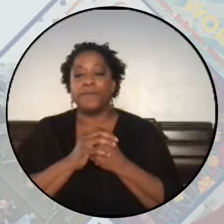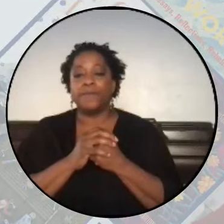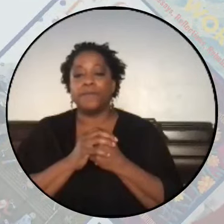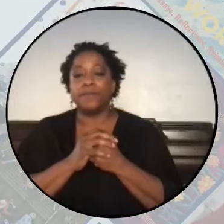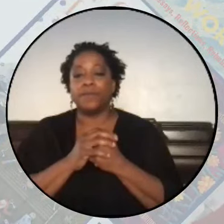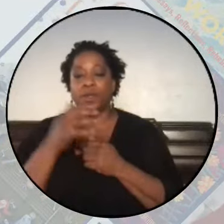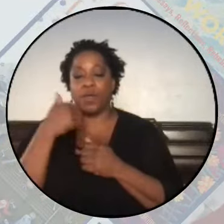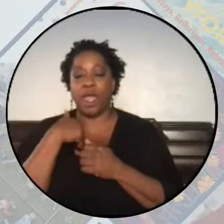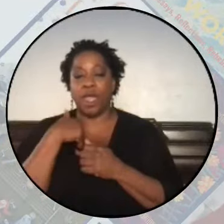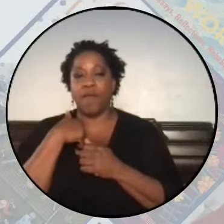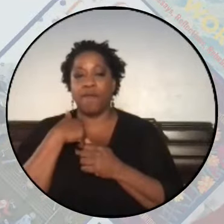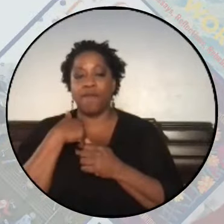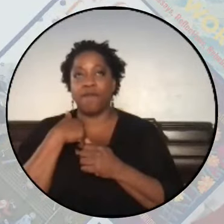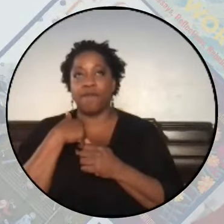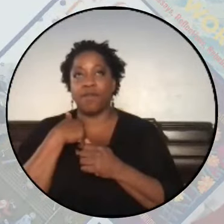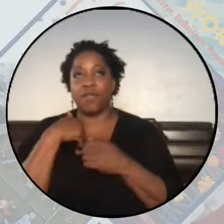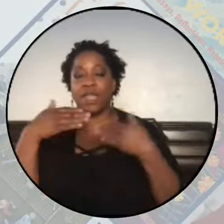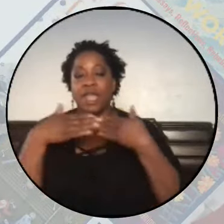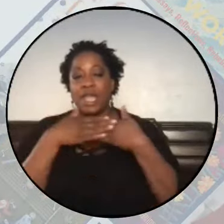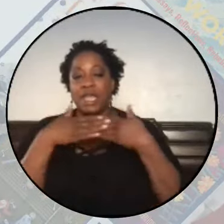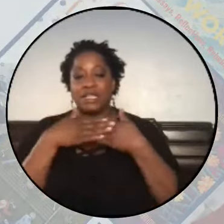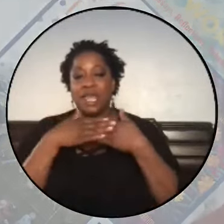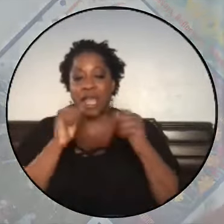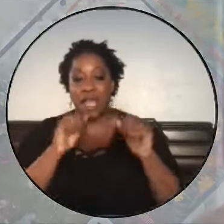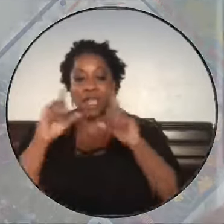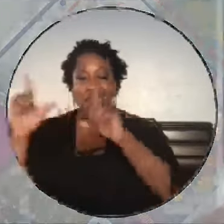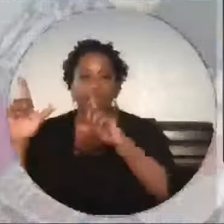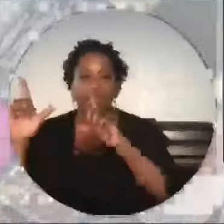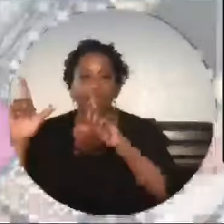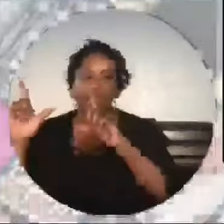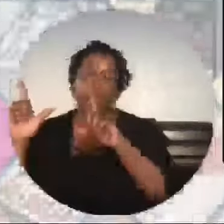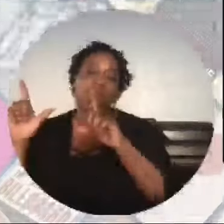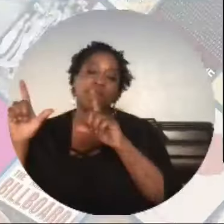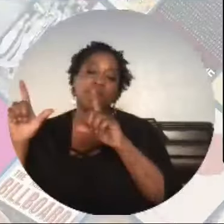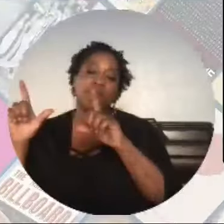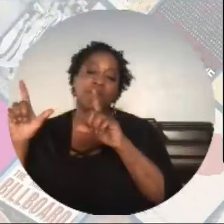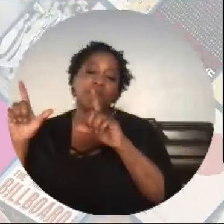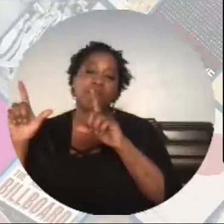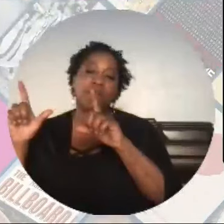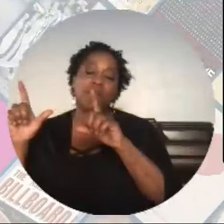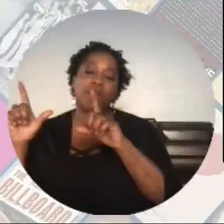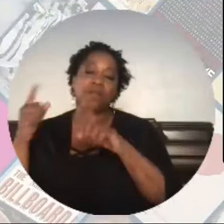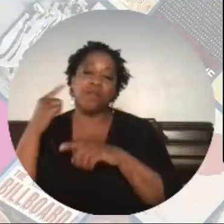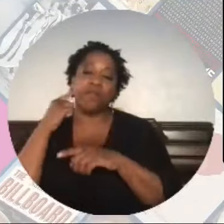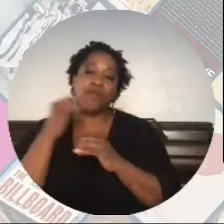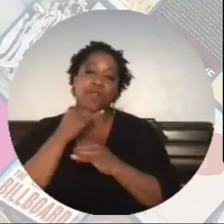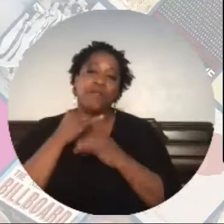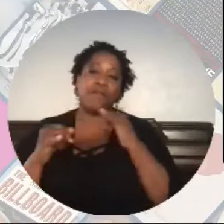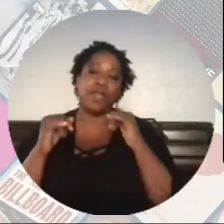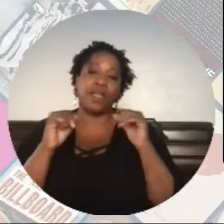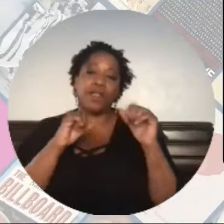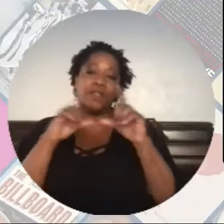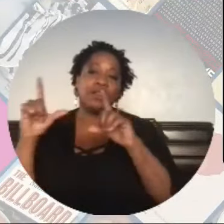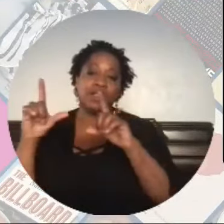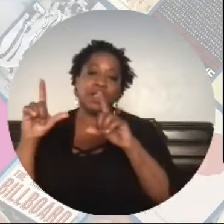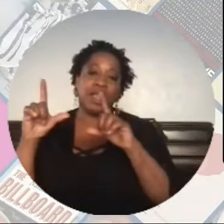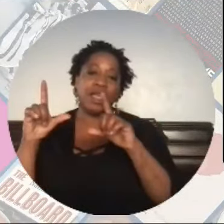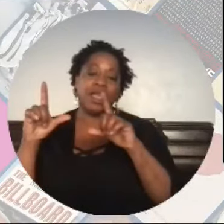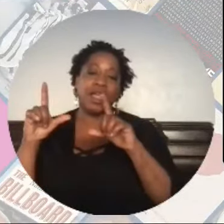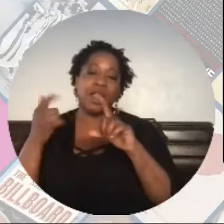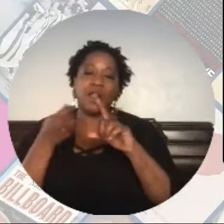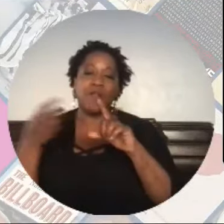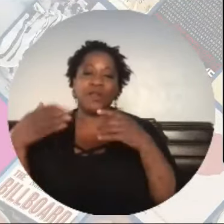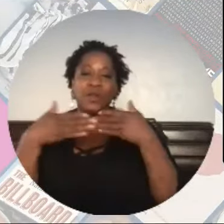We have a slide up, just the final slide that just has a couple of